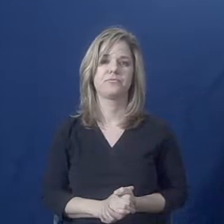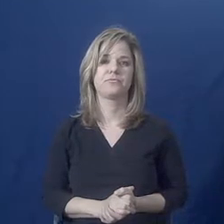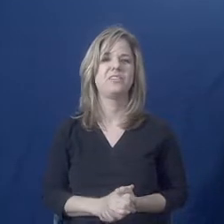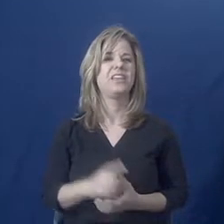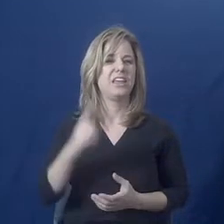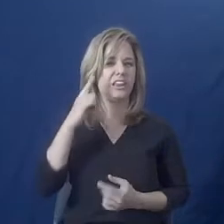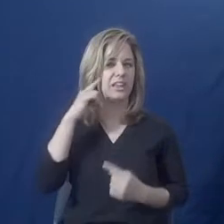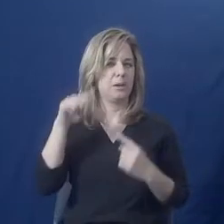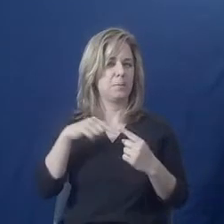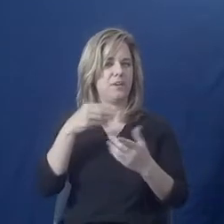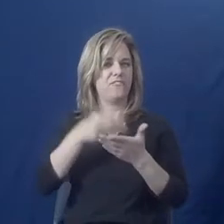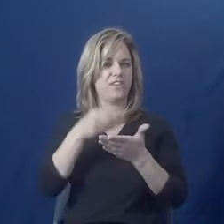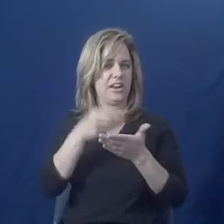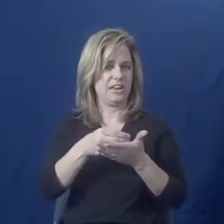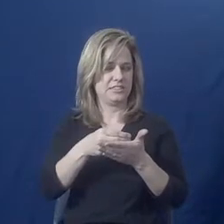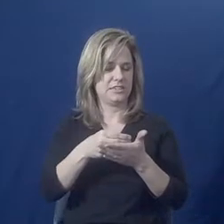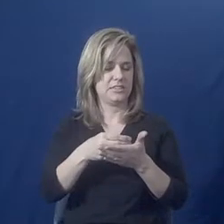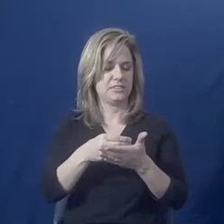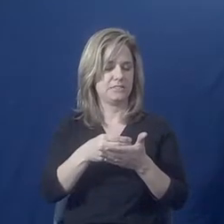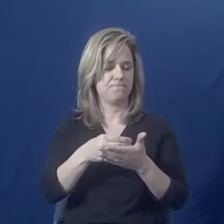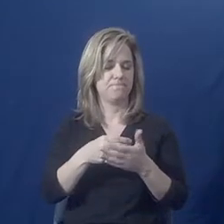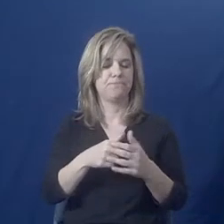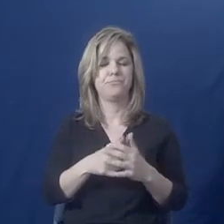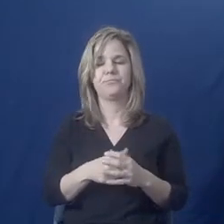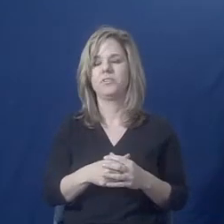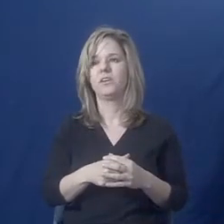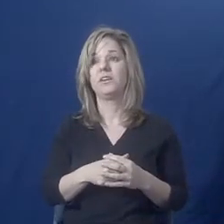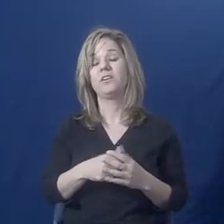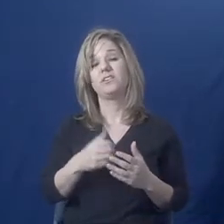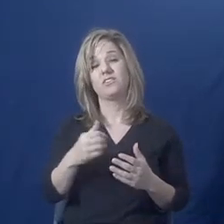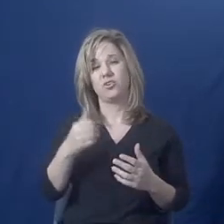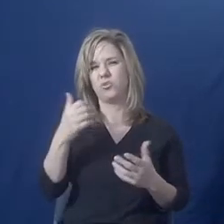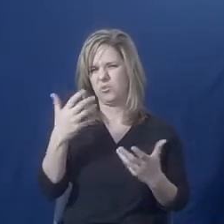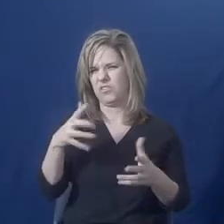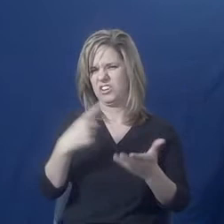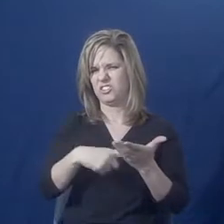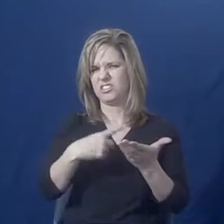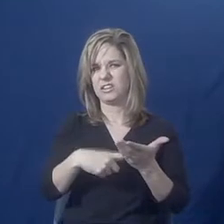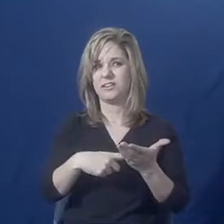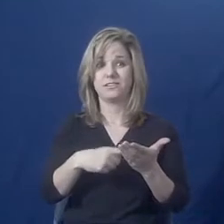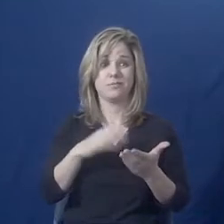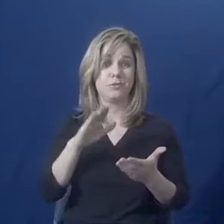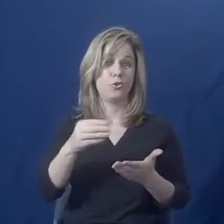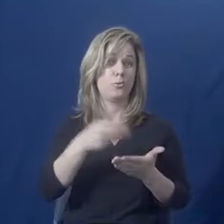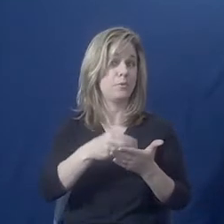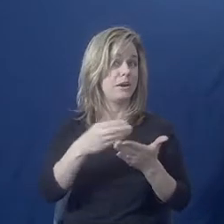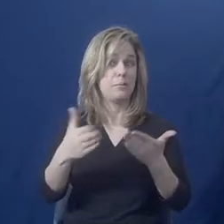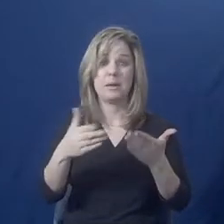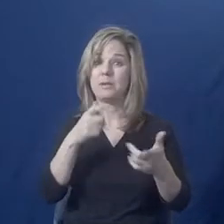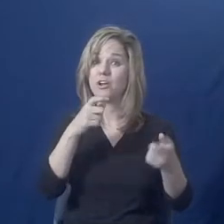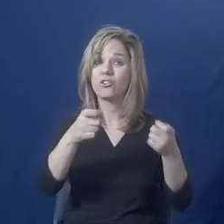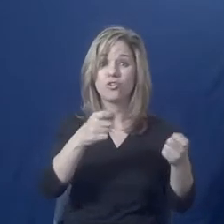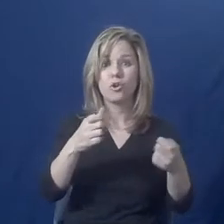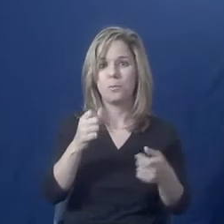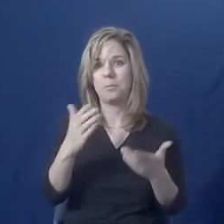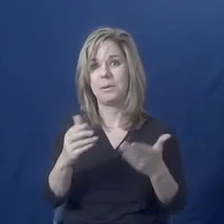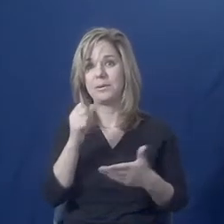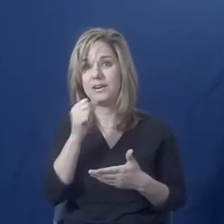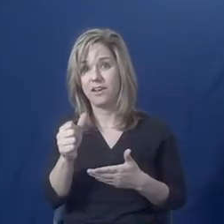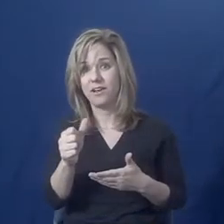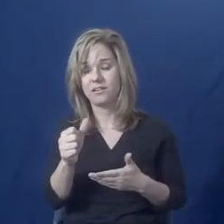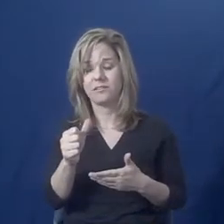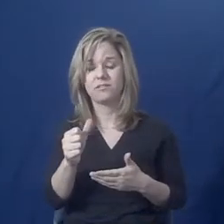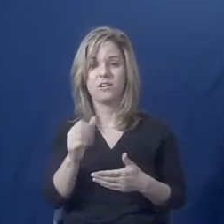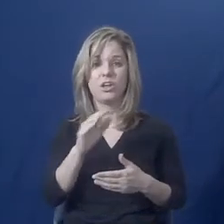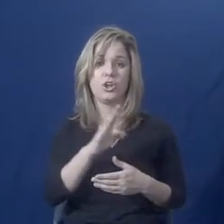So we talked before about you may or may not have control of your finances. So do you have your own bank account? If